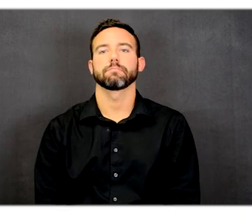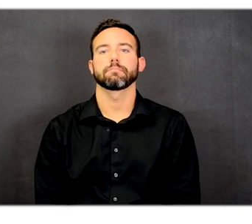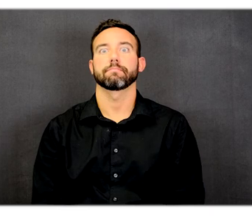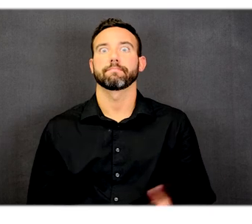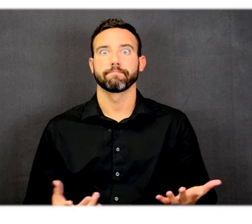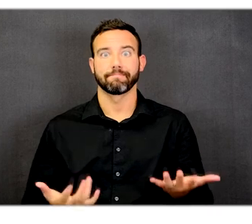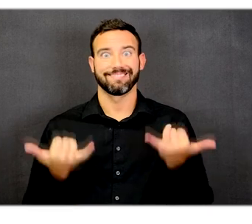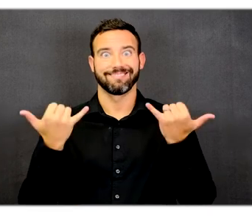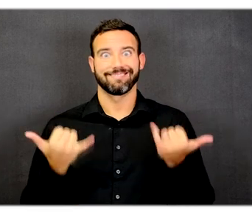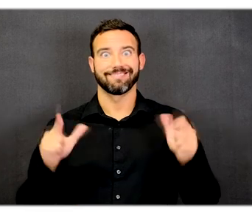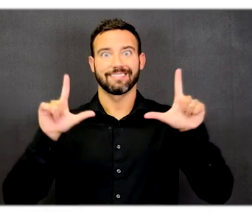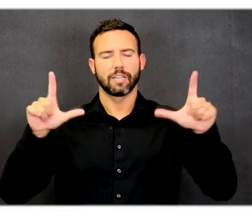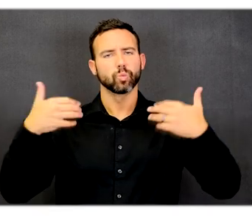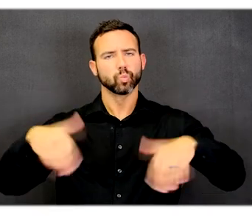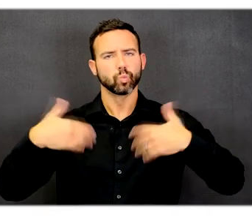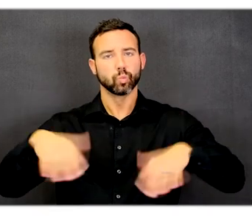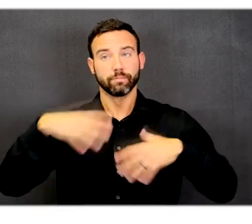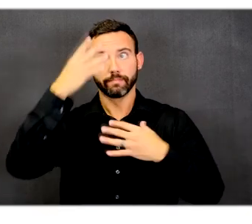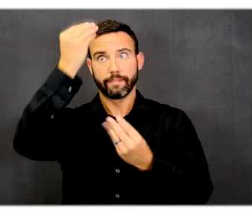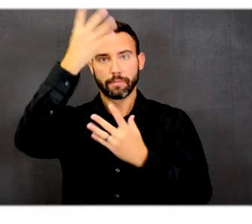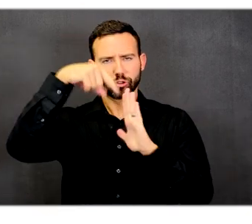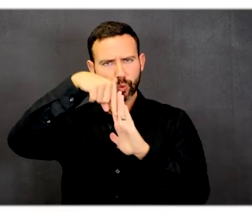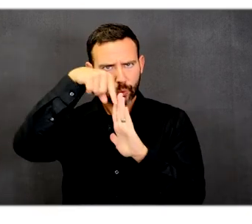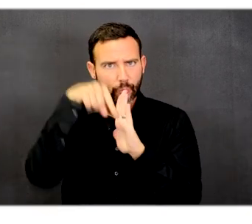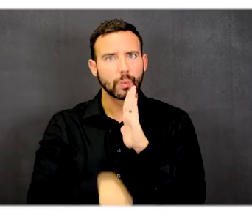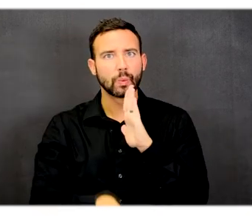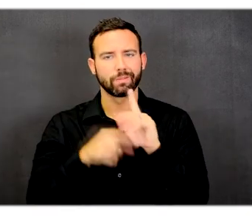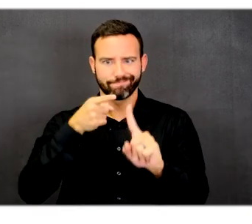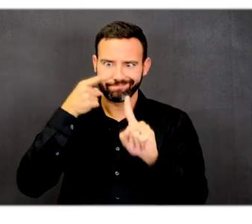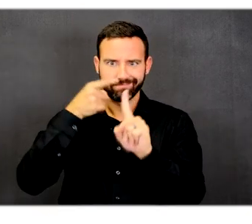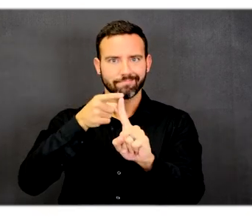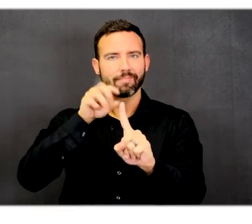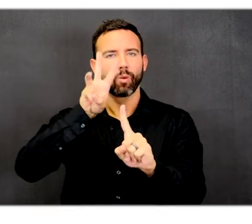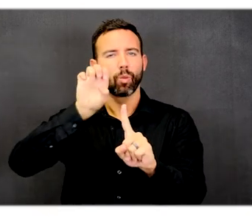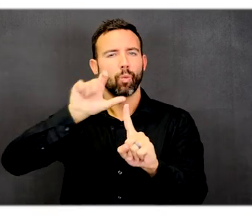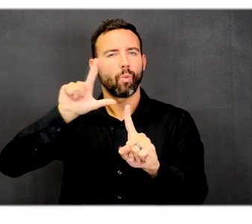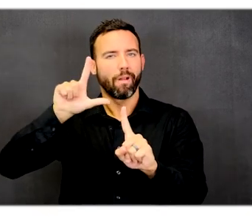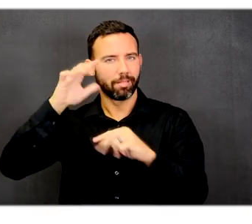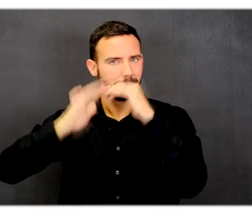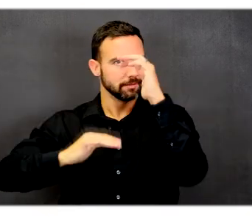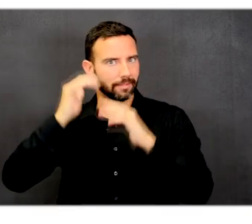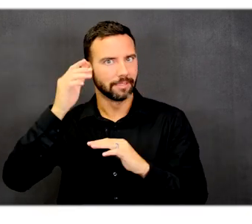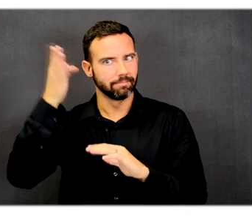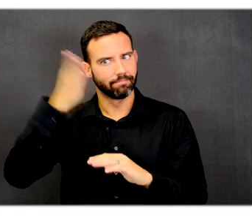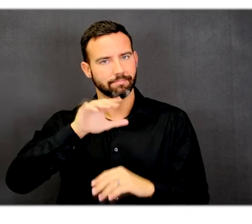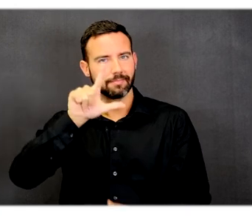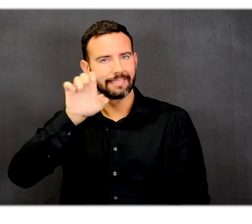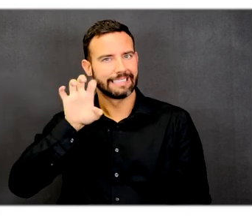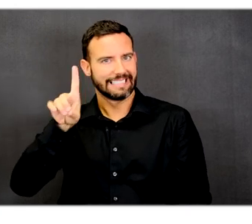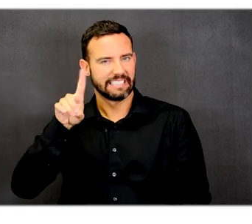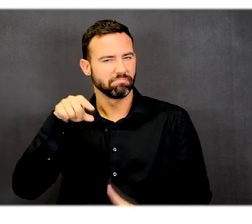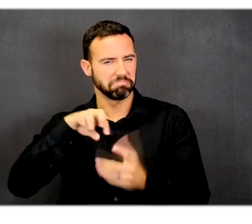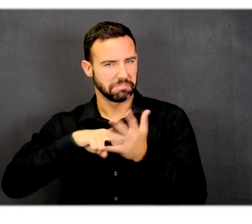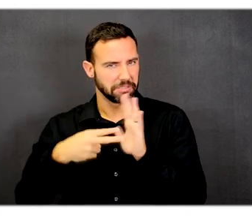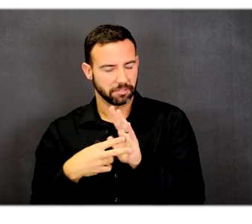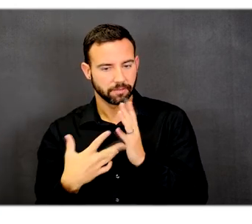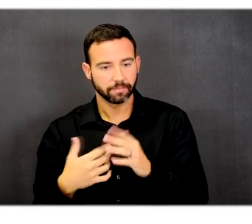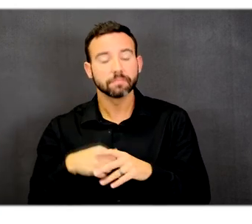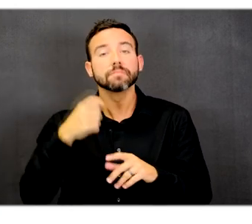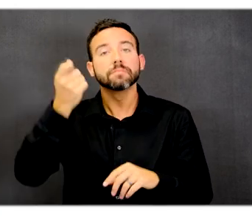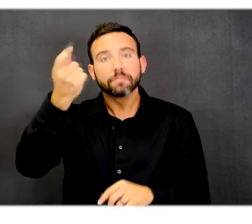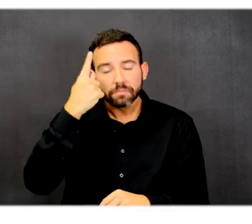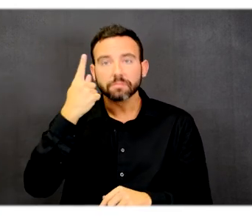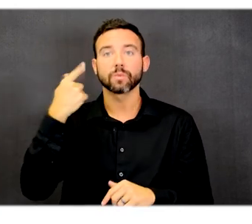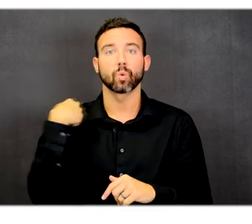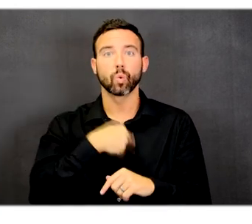This slide contains a lot of information and is about well building and lead. It is important to use other driving